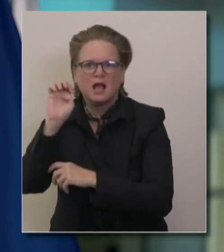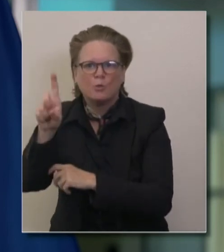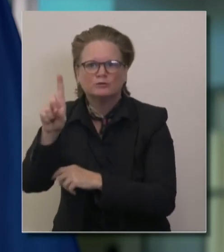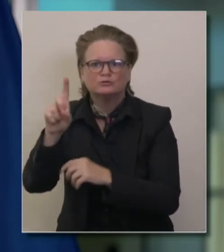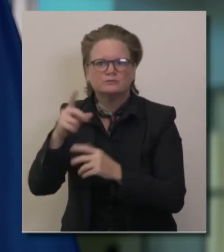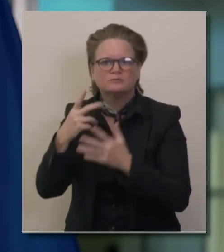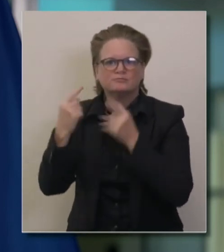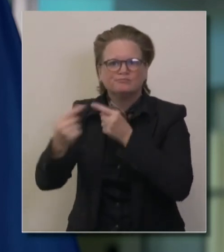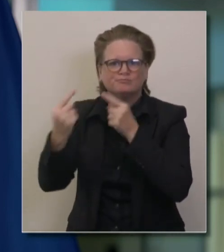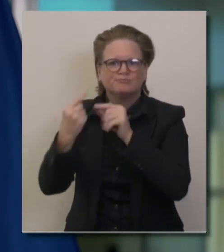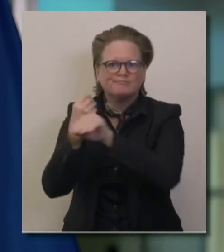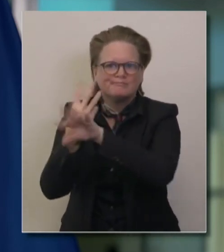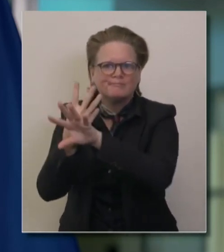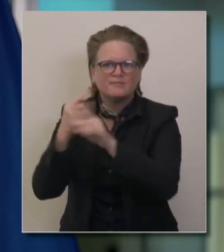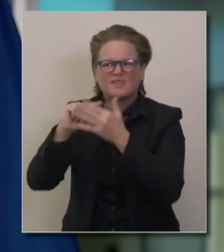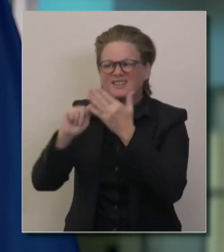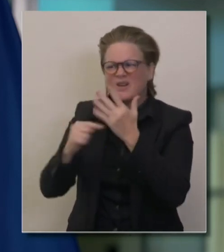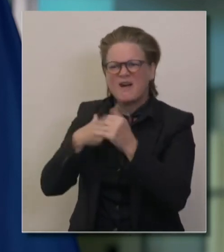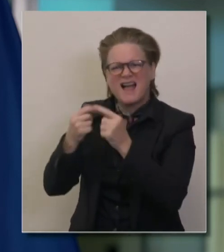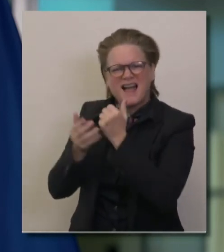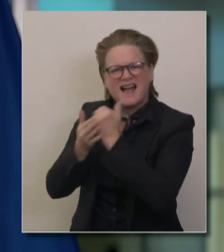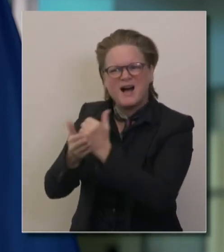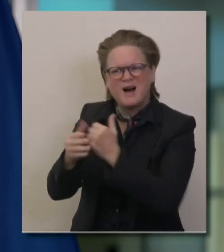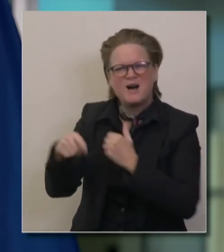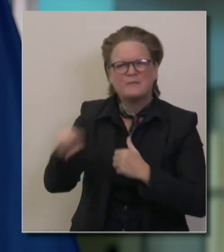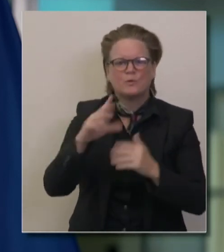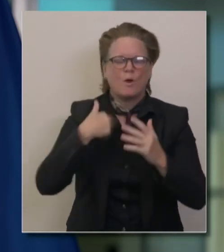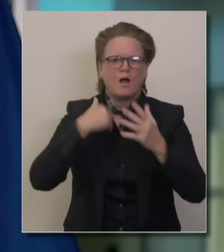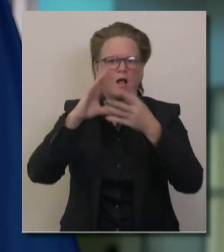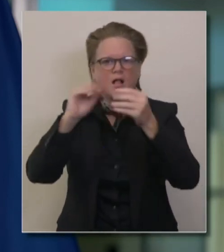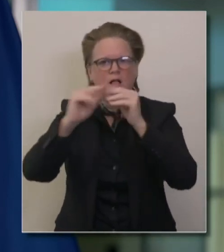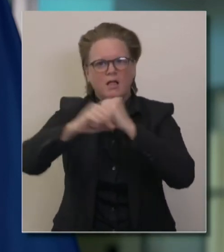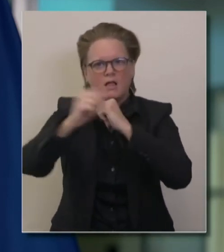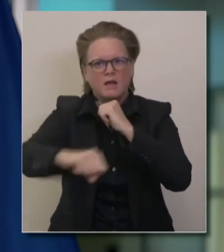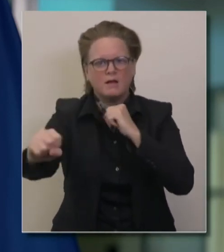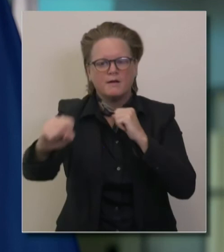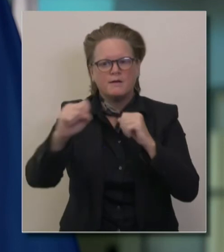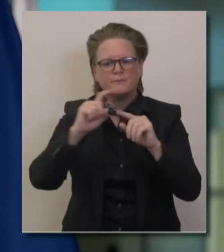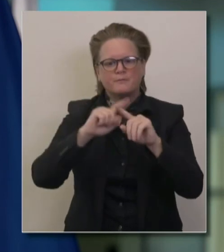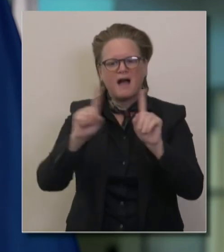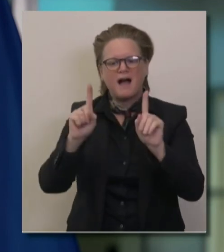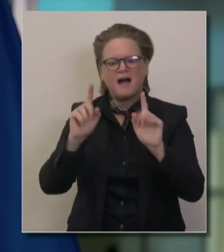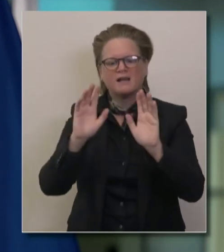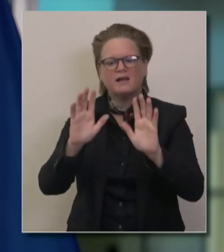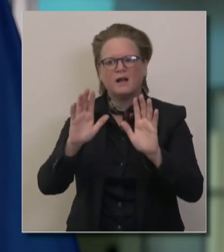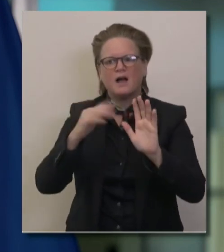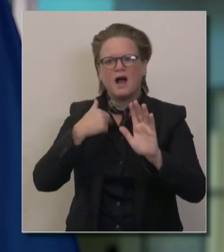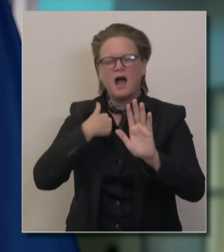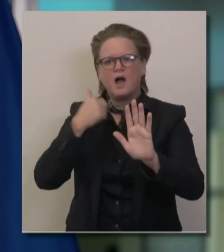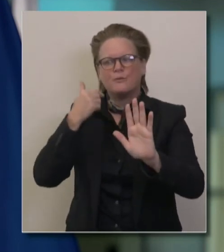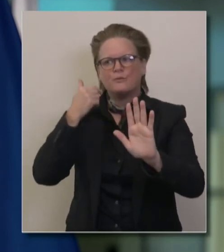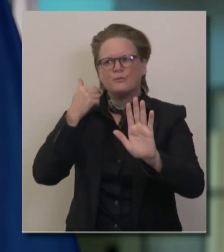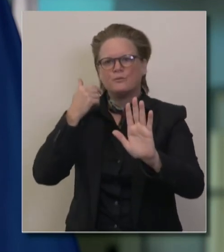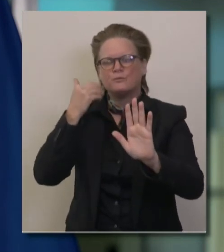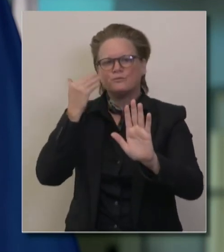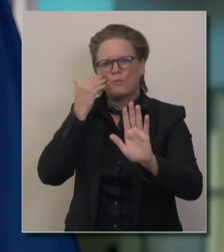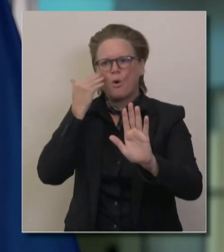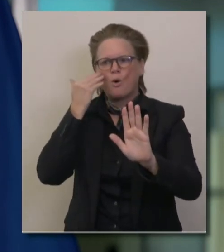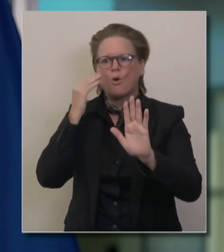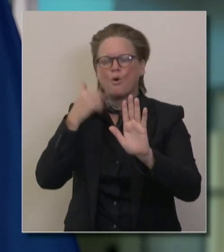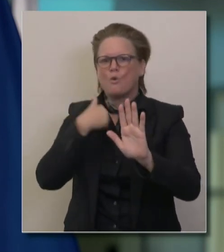particularly Alex for work you do, that's not anything you can use, but I hope you hear